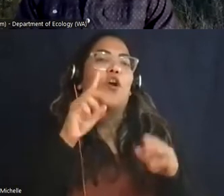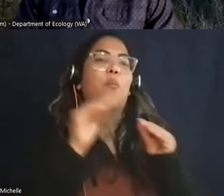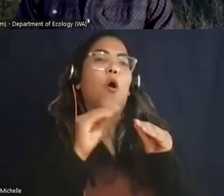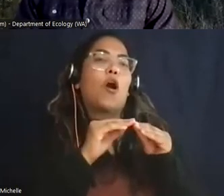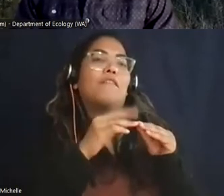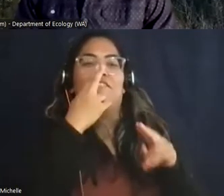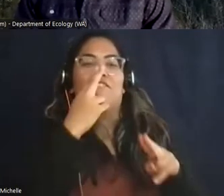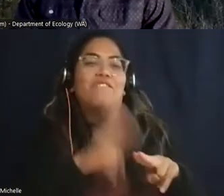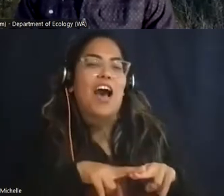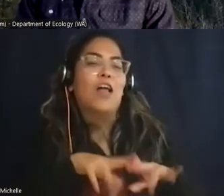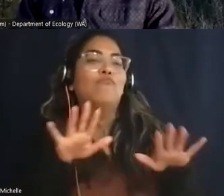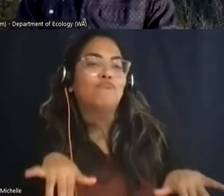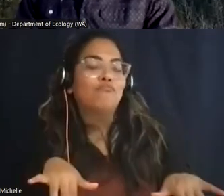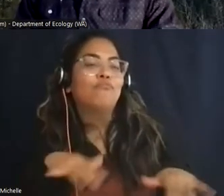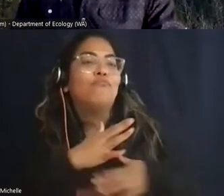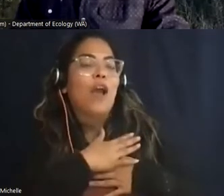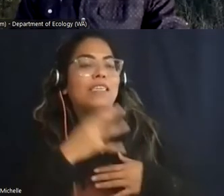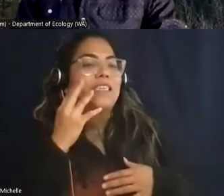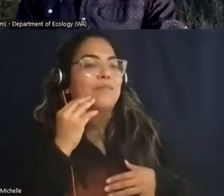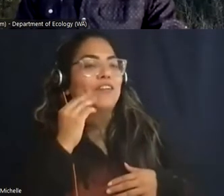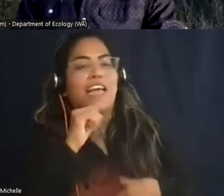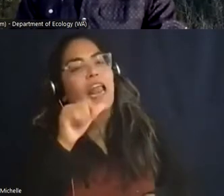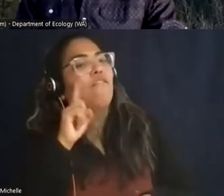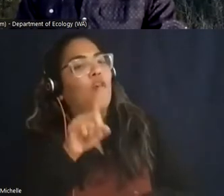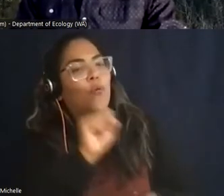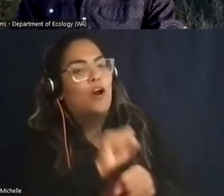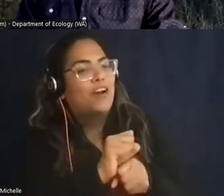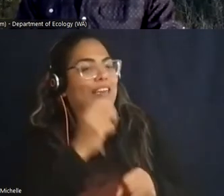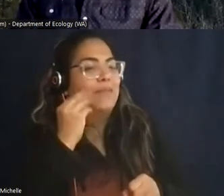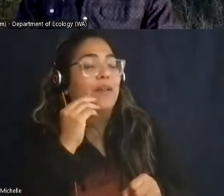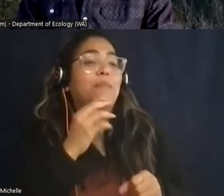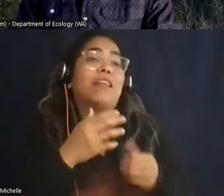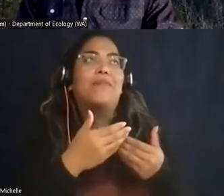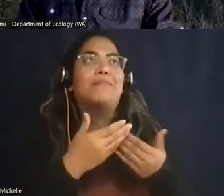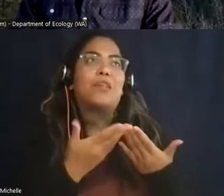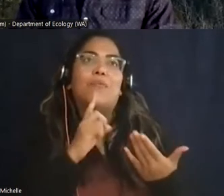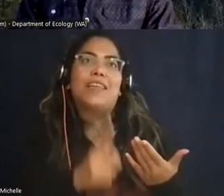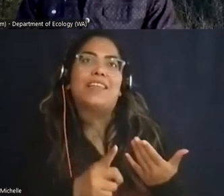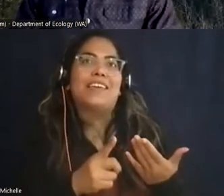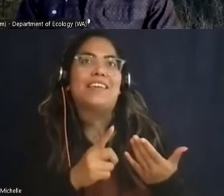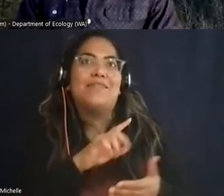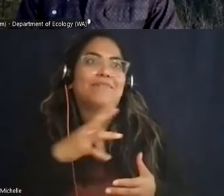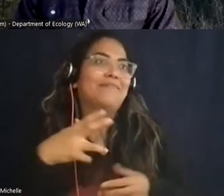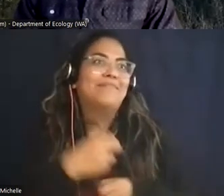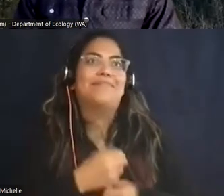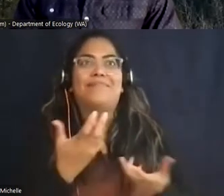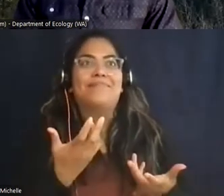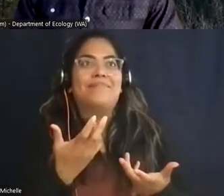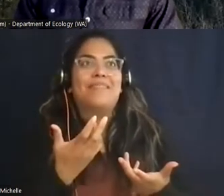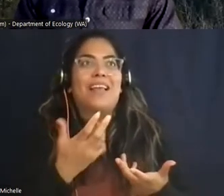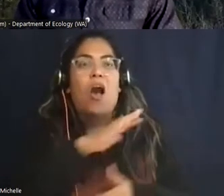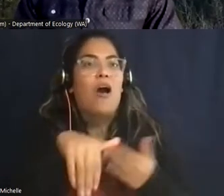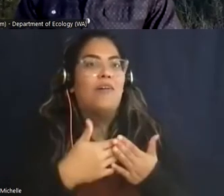experience but it overall was an amazing time i had um got to hear coyotes running